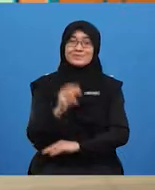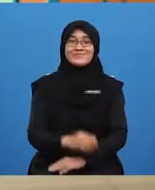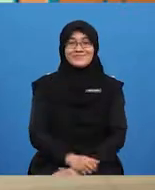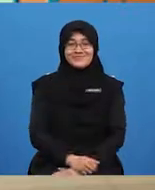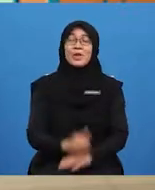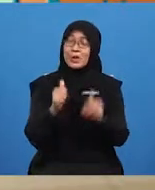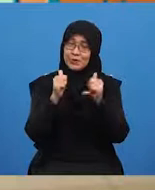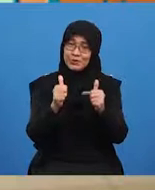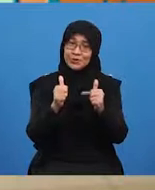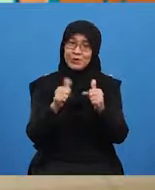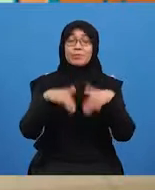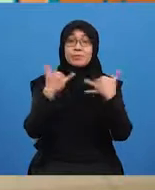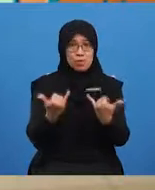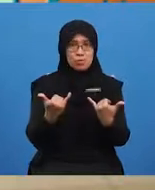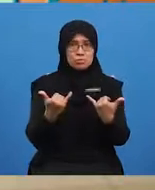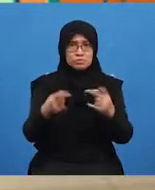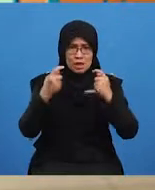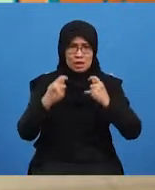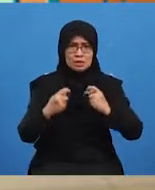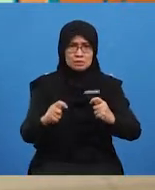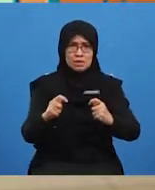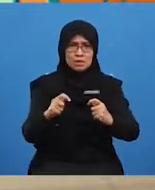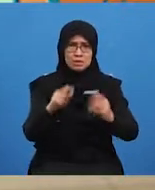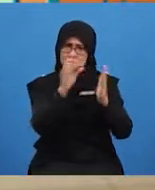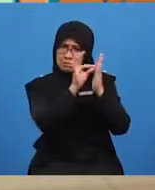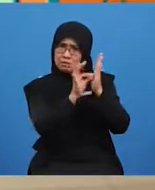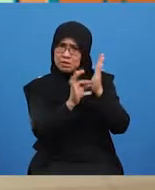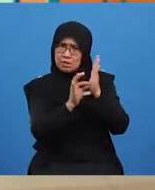Good! Now, try to count these carrots.